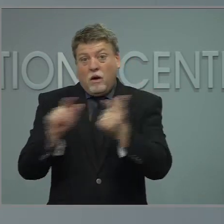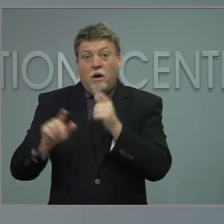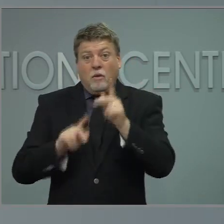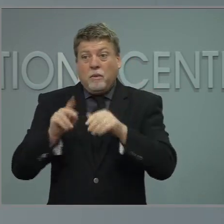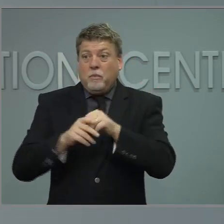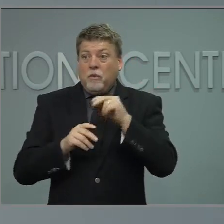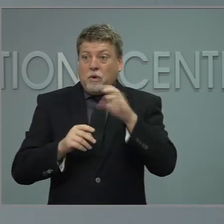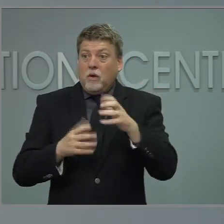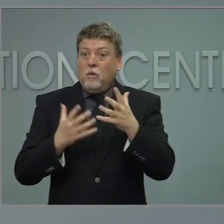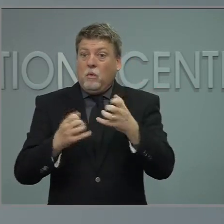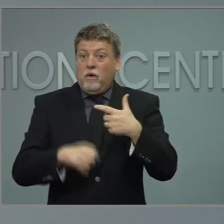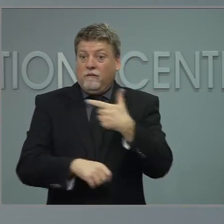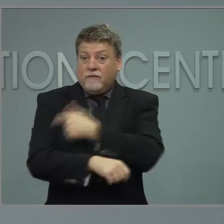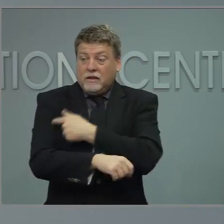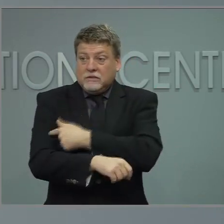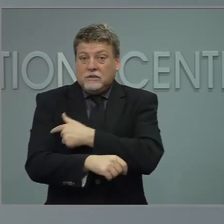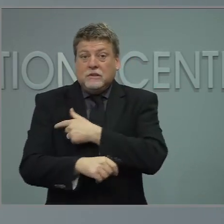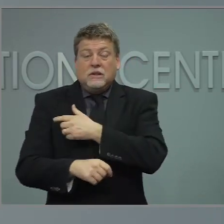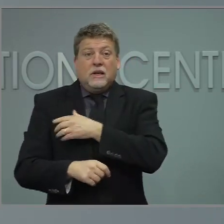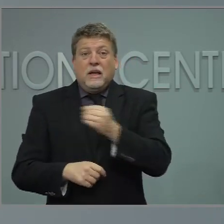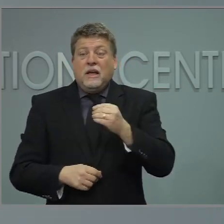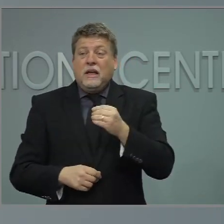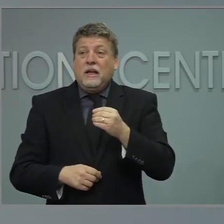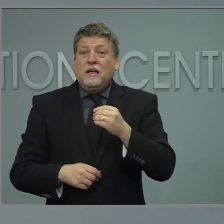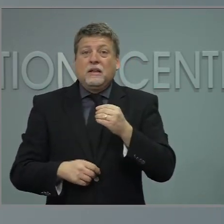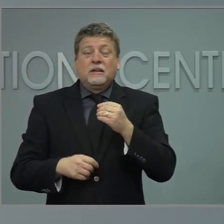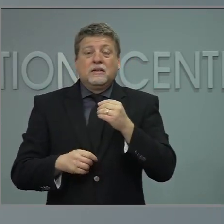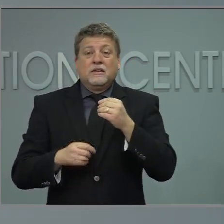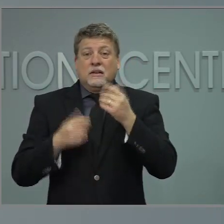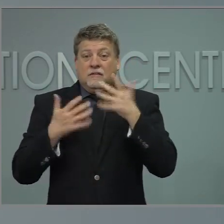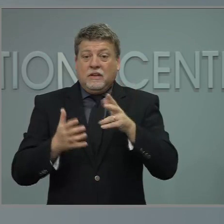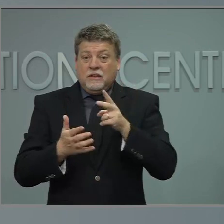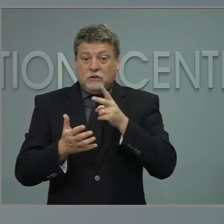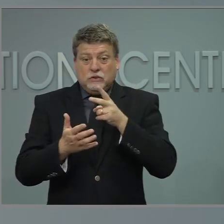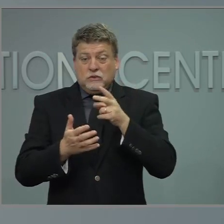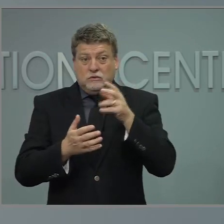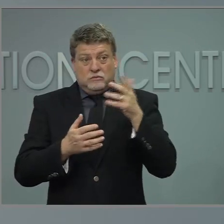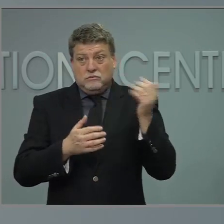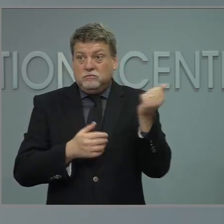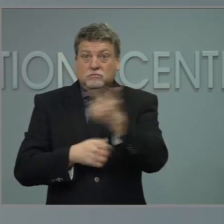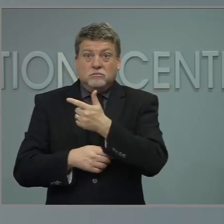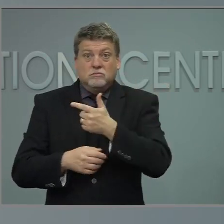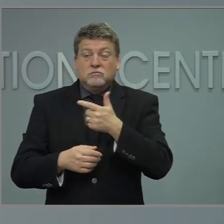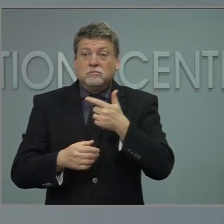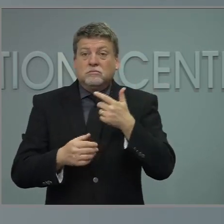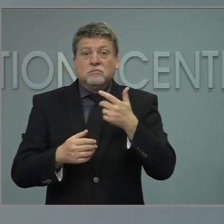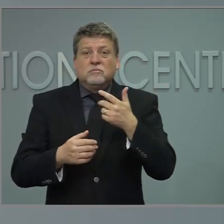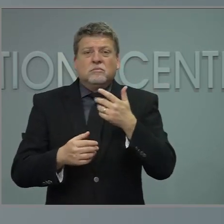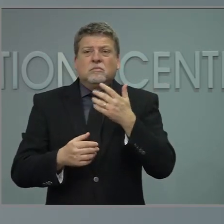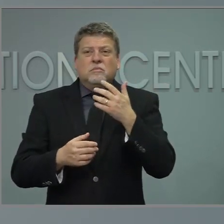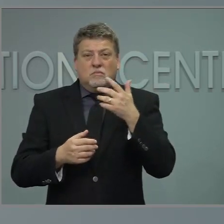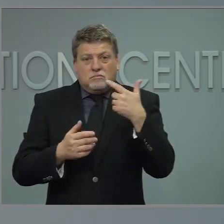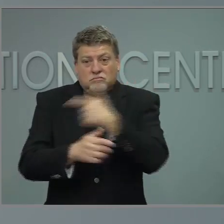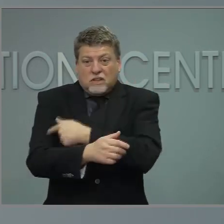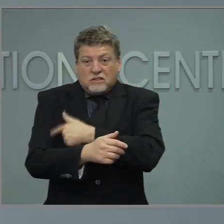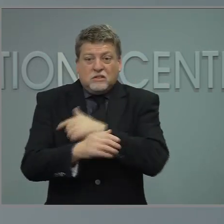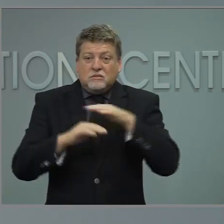able to get one and it's you know they're two weeks post vaccination, why they would still need to be under restriction.